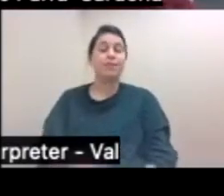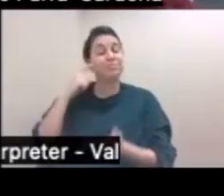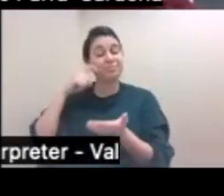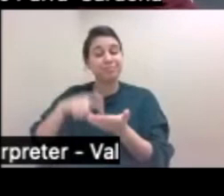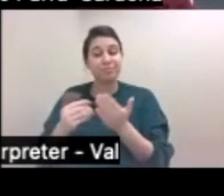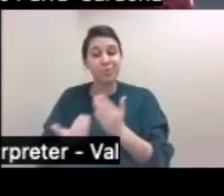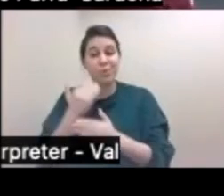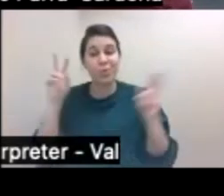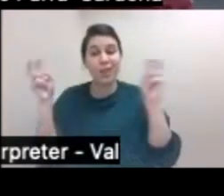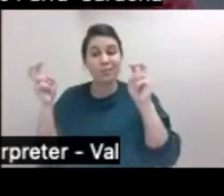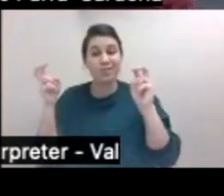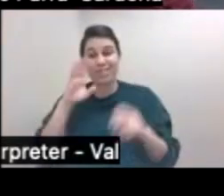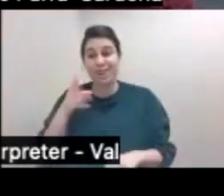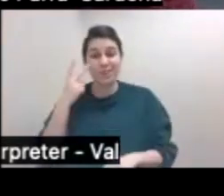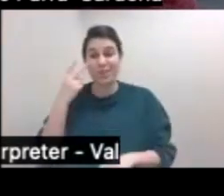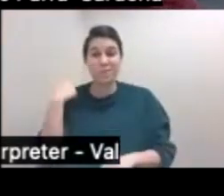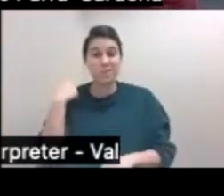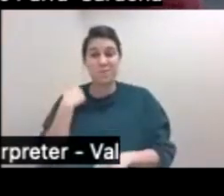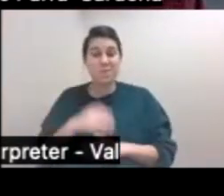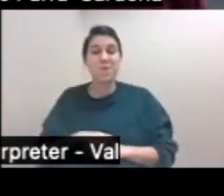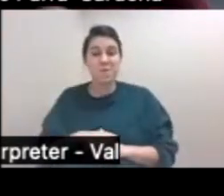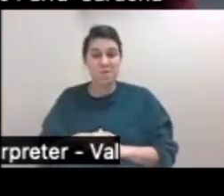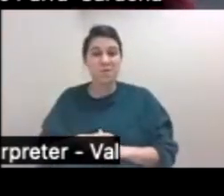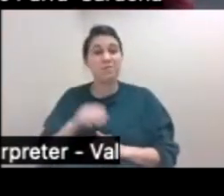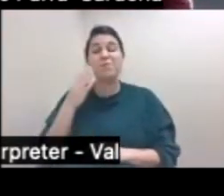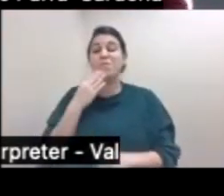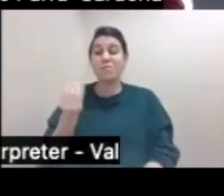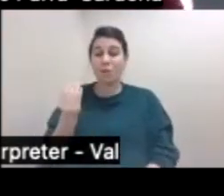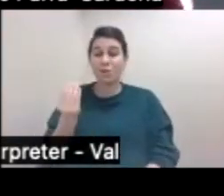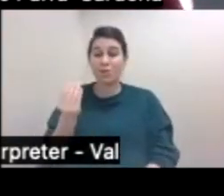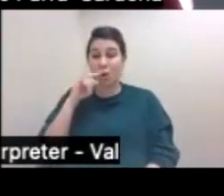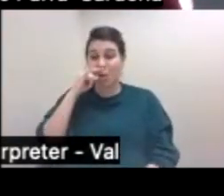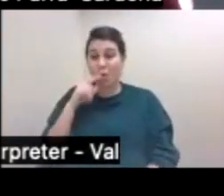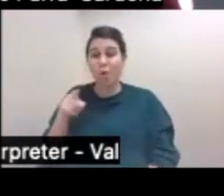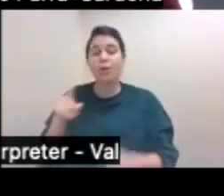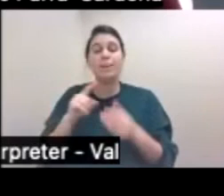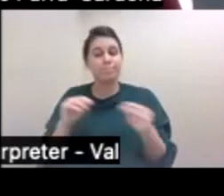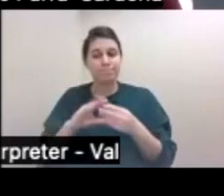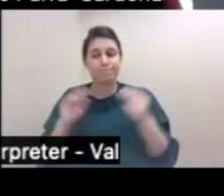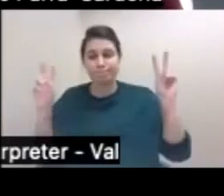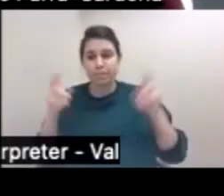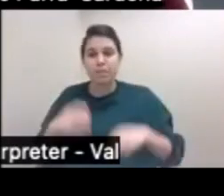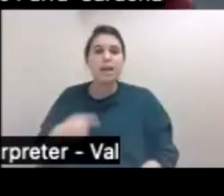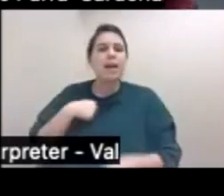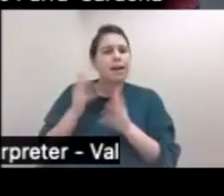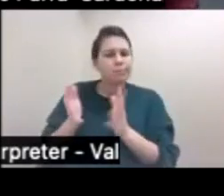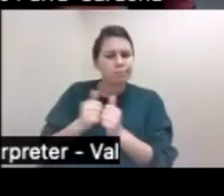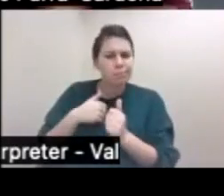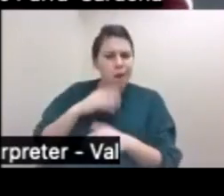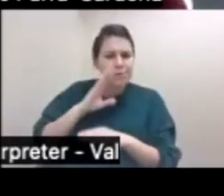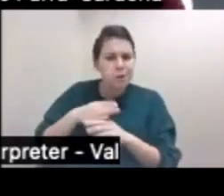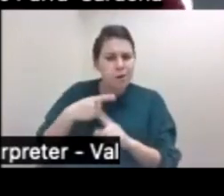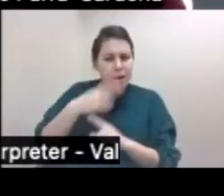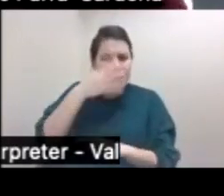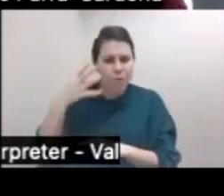new things that we had never seen in our studies, like this 14-year-old who expressed, after talking with my daughter about immigration, she told me,